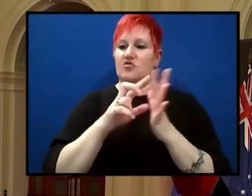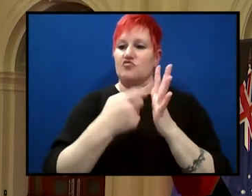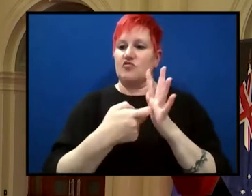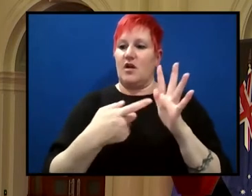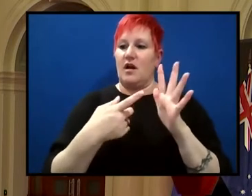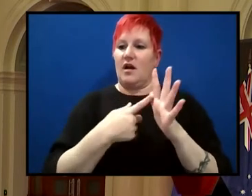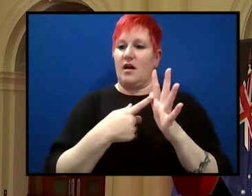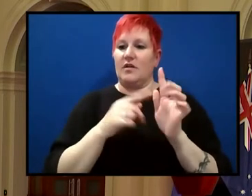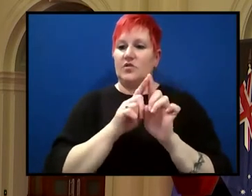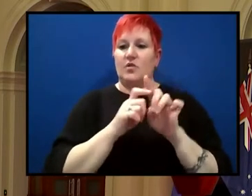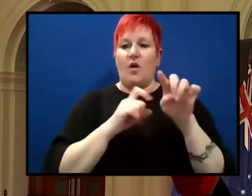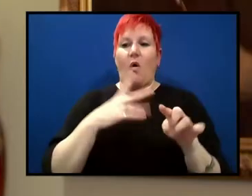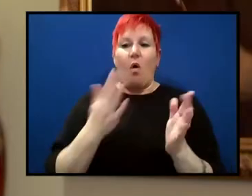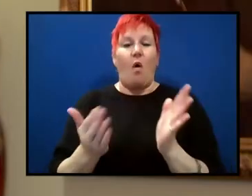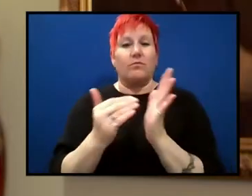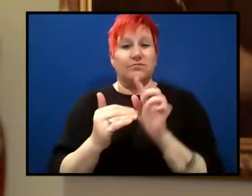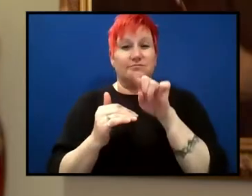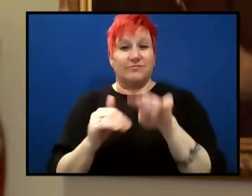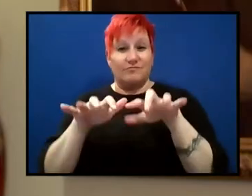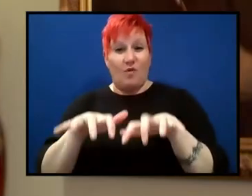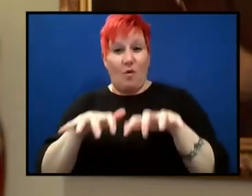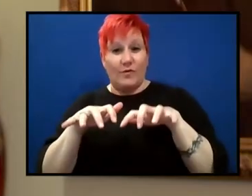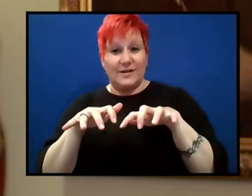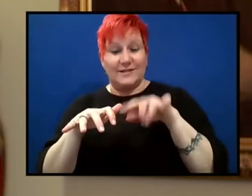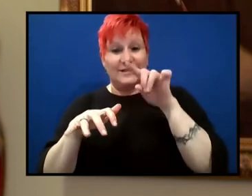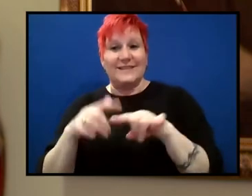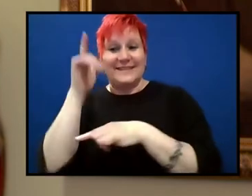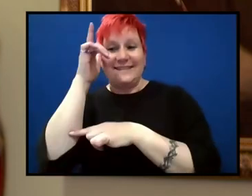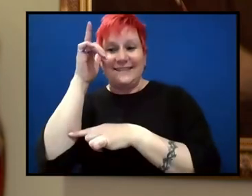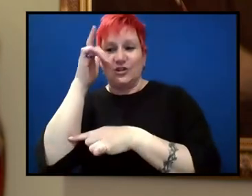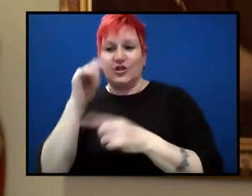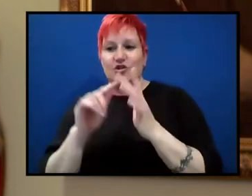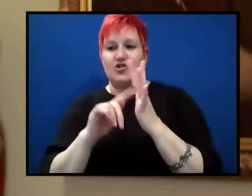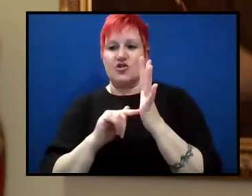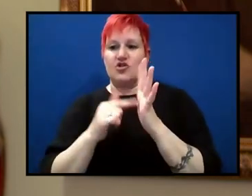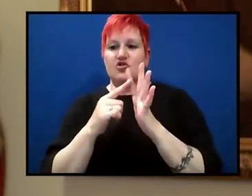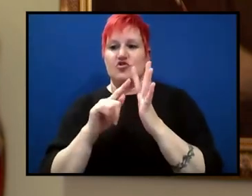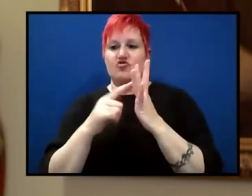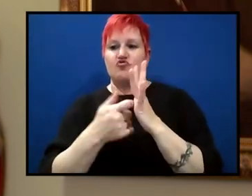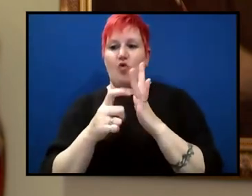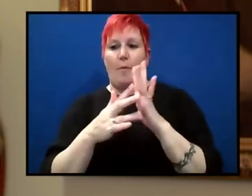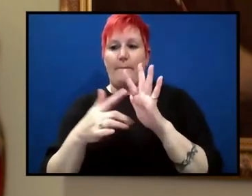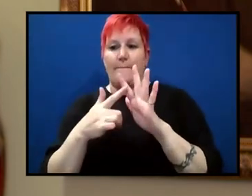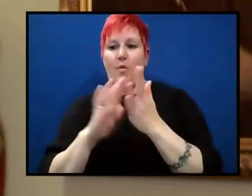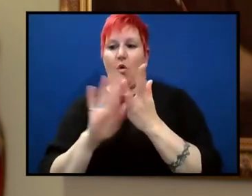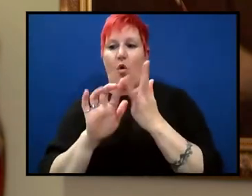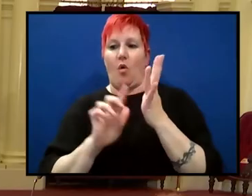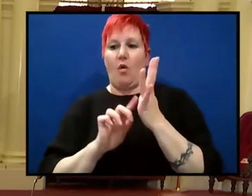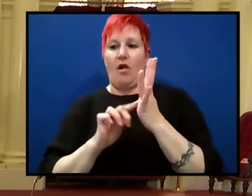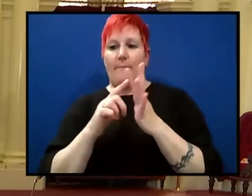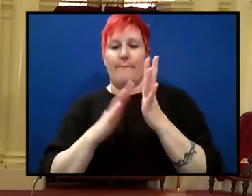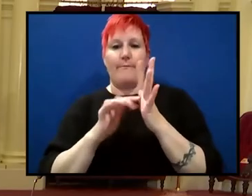who's a teacher in their Year 10 class, Big History. Welcome to all you as well.